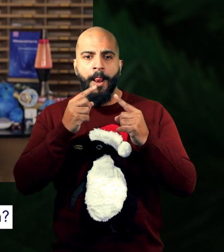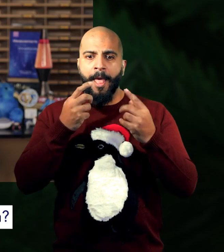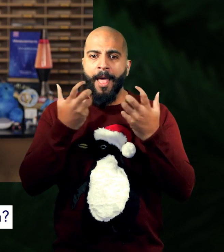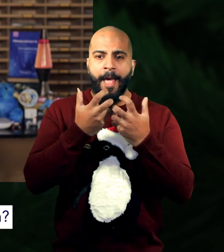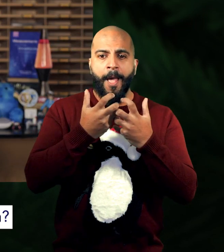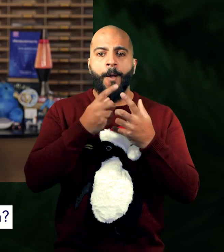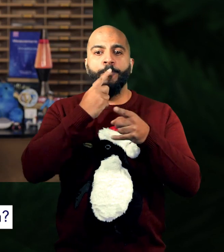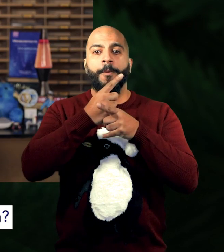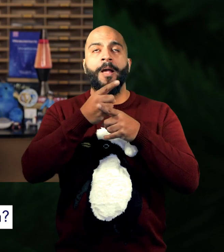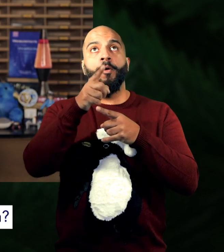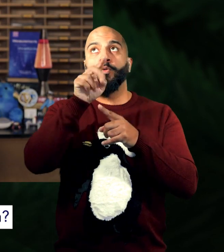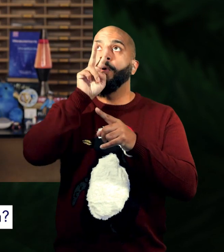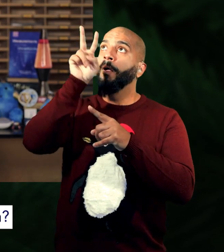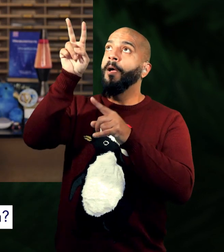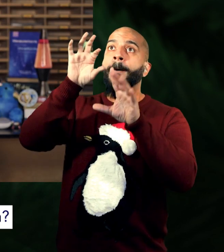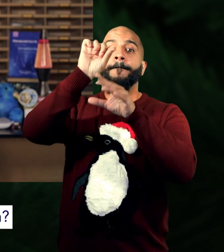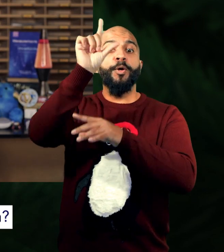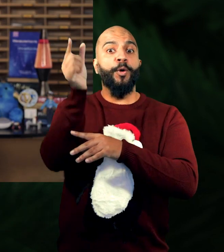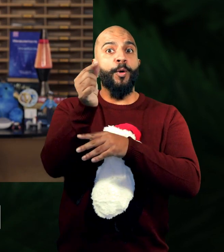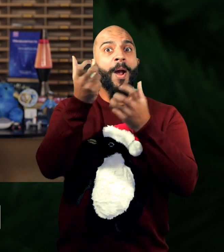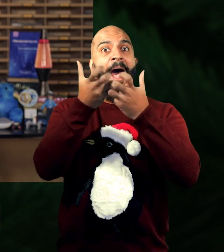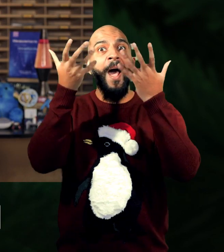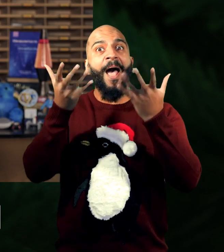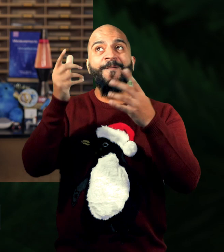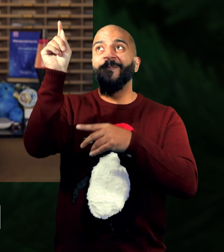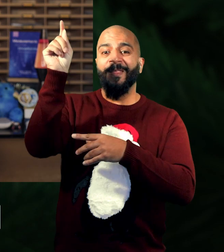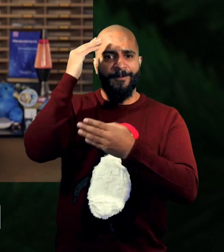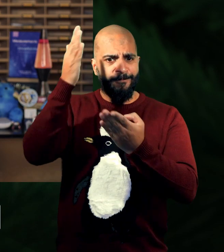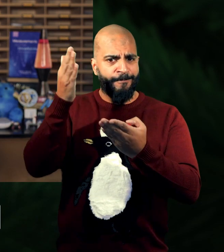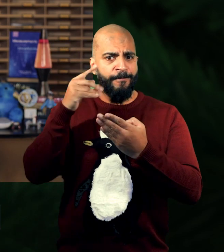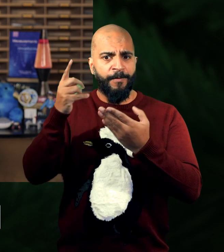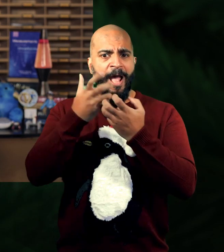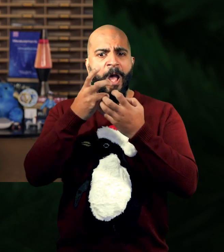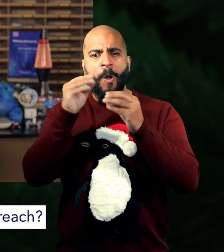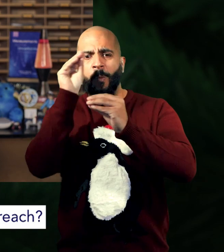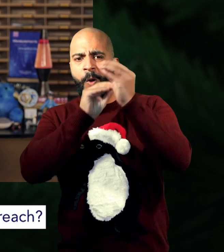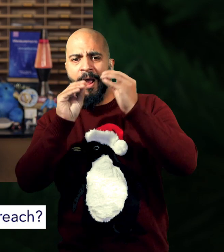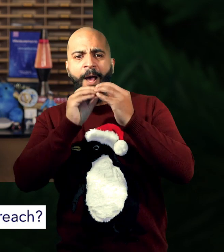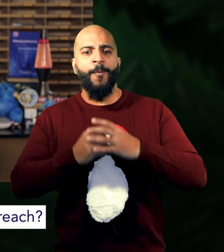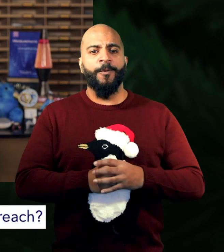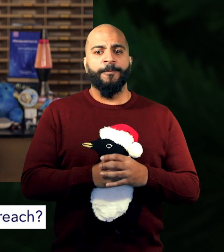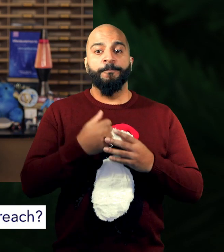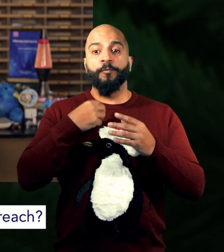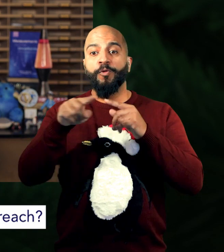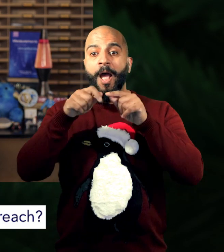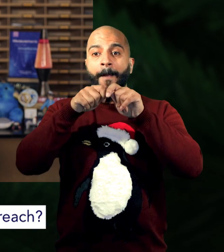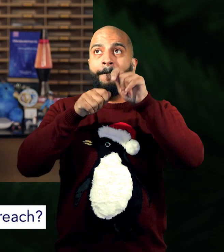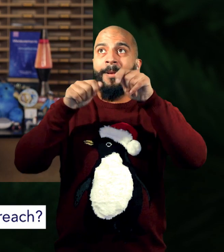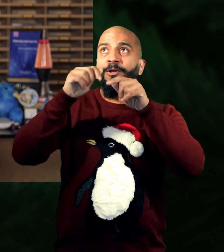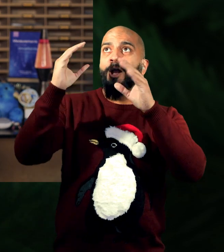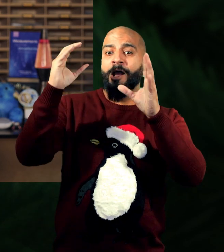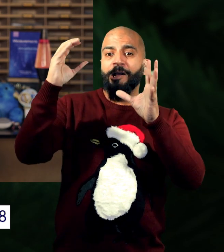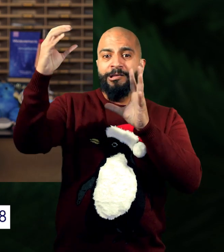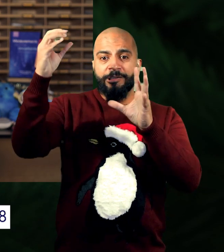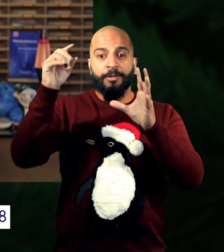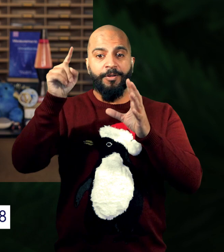For example, if I asked you how heavy is the moon? How would we even go about figuring that out? How do we measure things that are so far beyond our